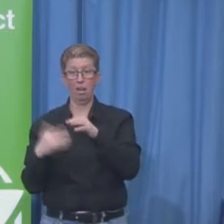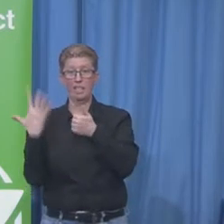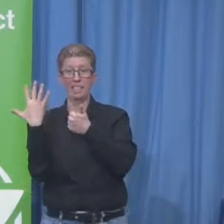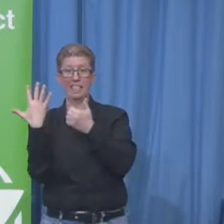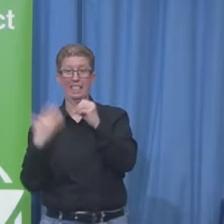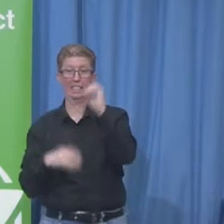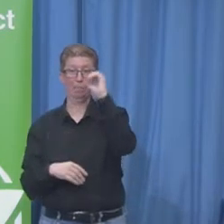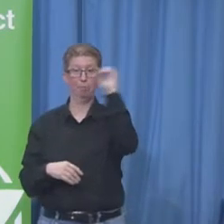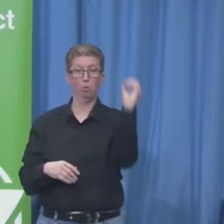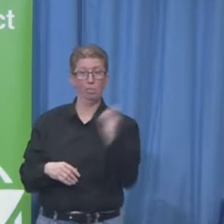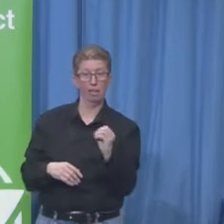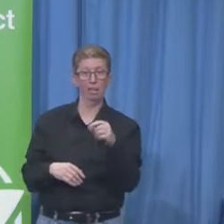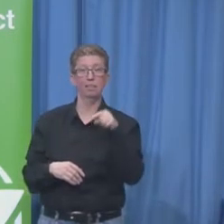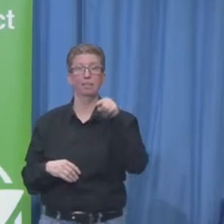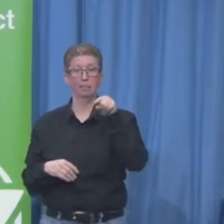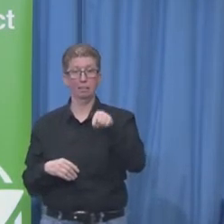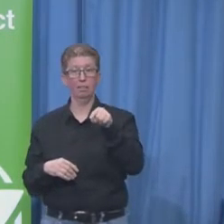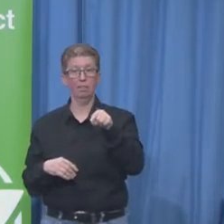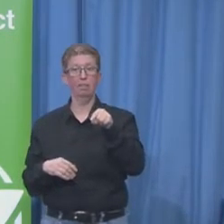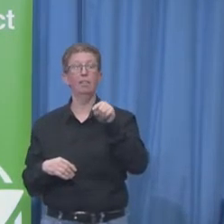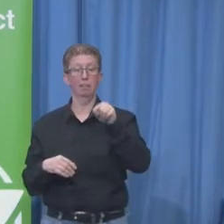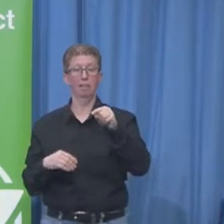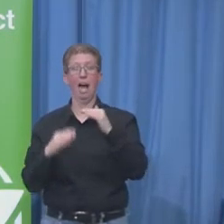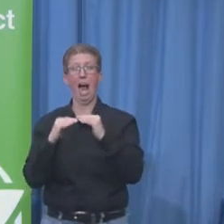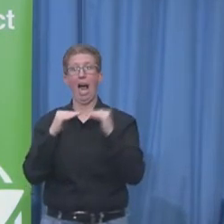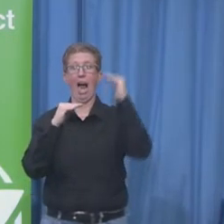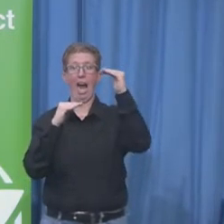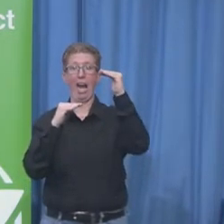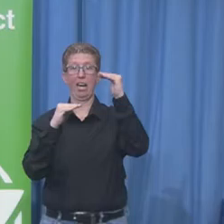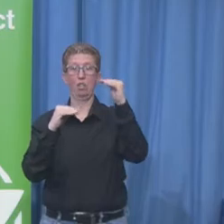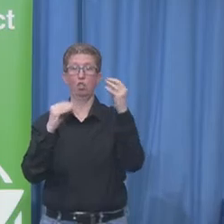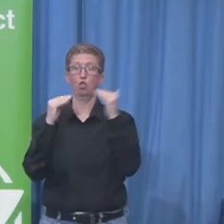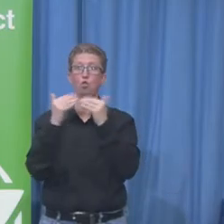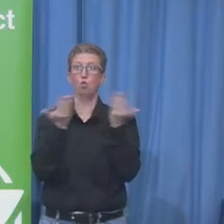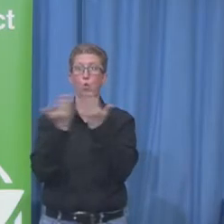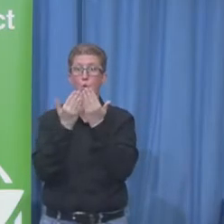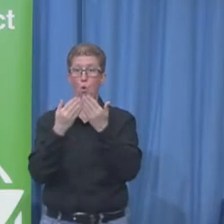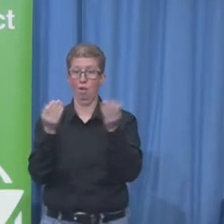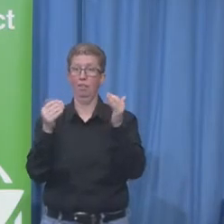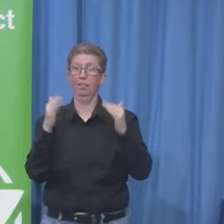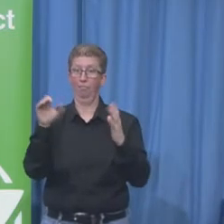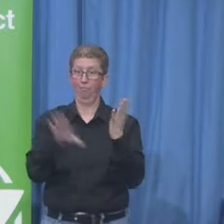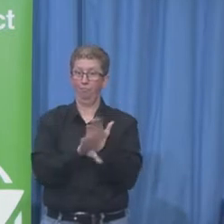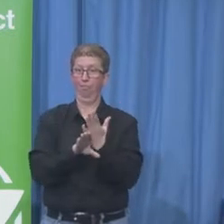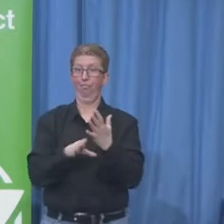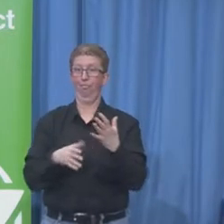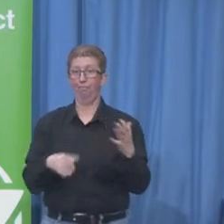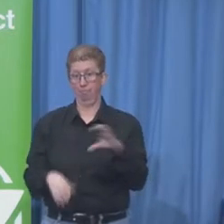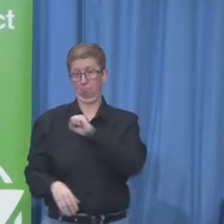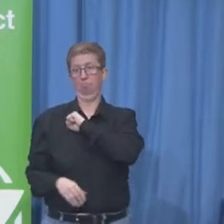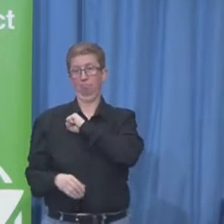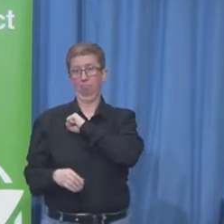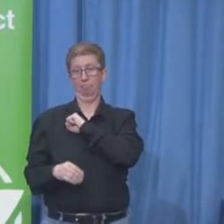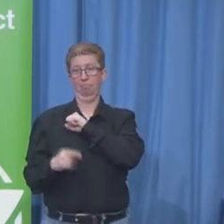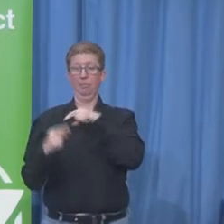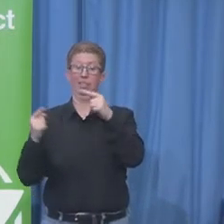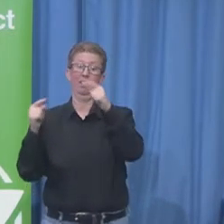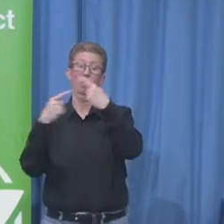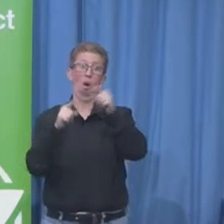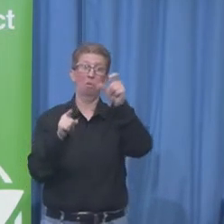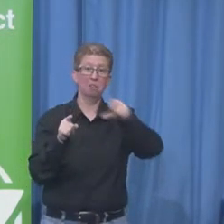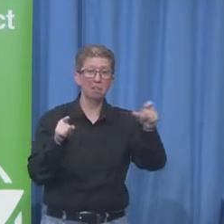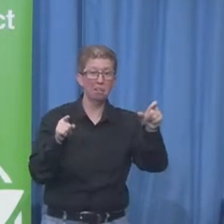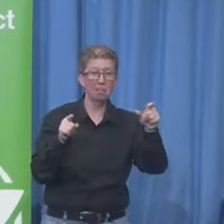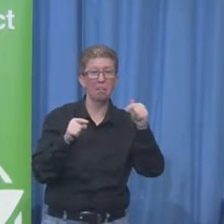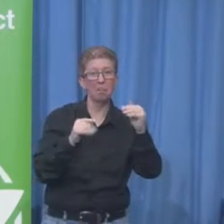than half of the normal, regular population. At the end of the day, if you took 100 people with disabilities, a random sample of